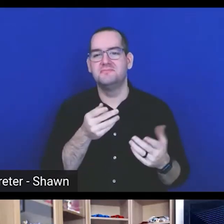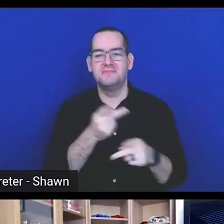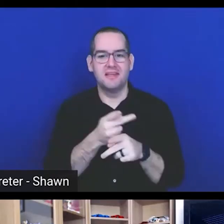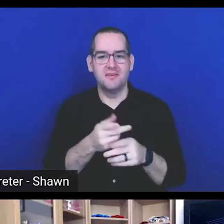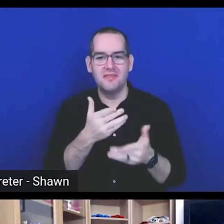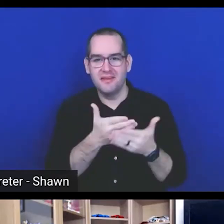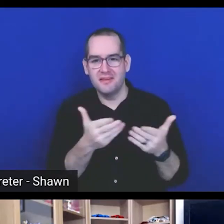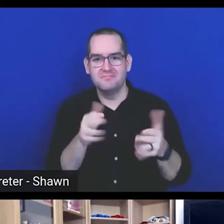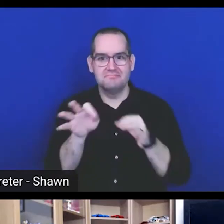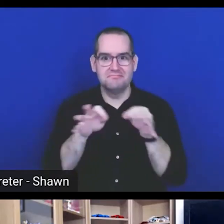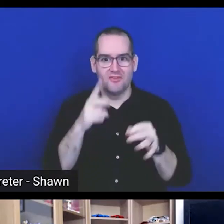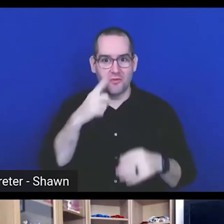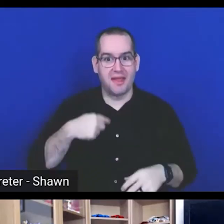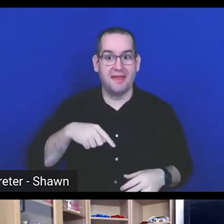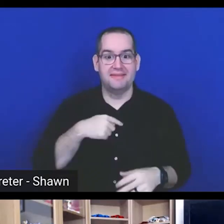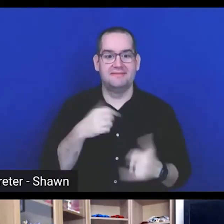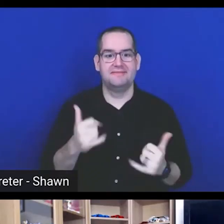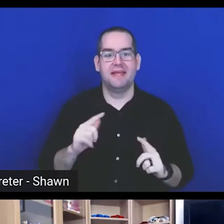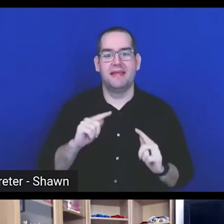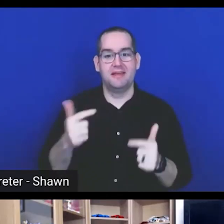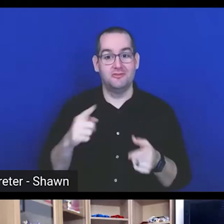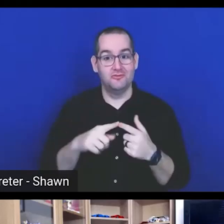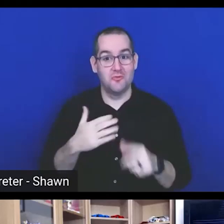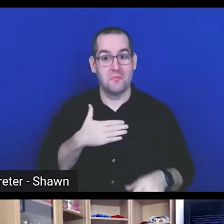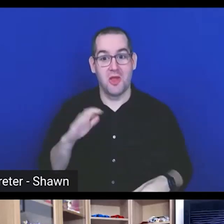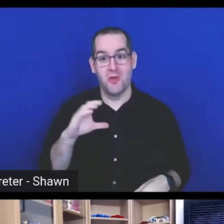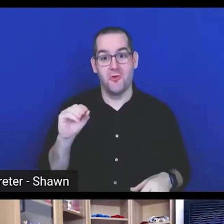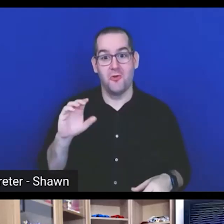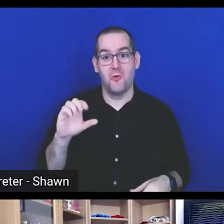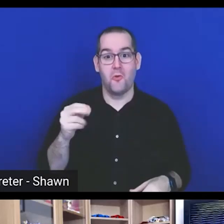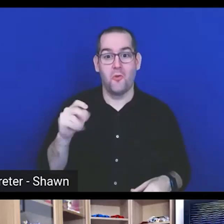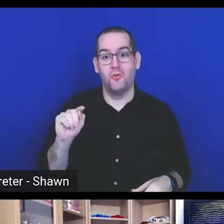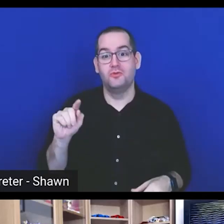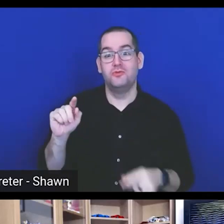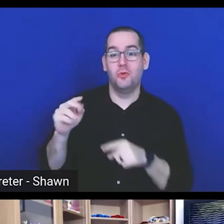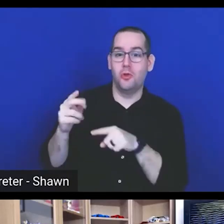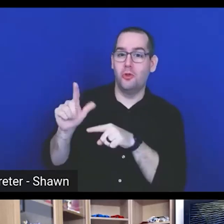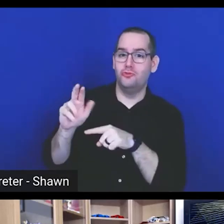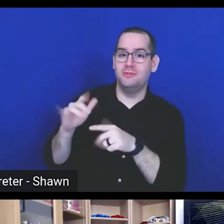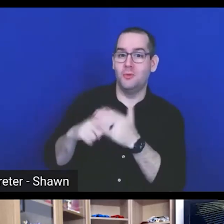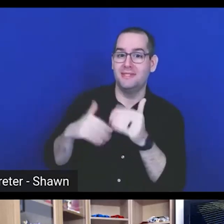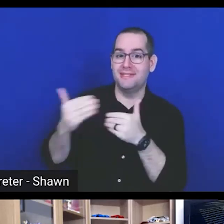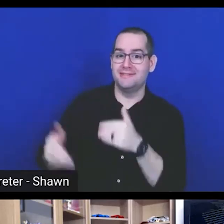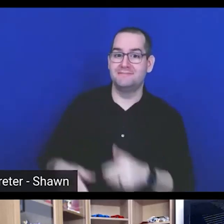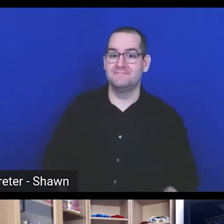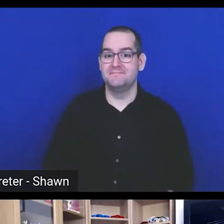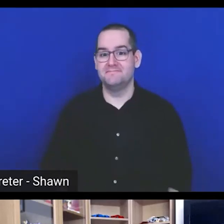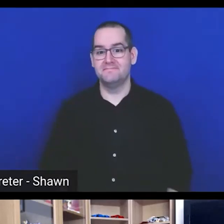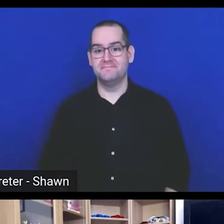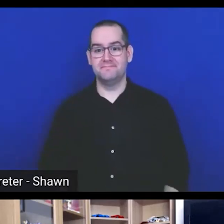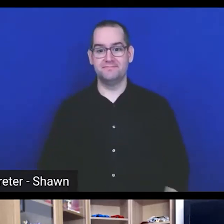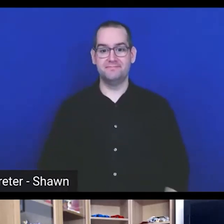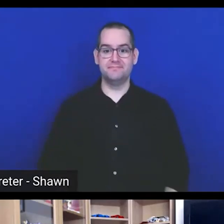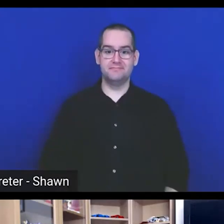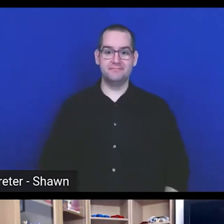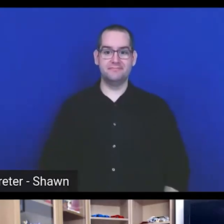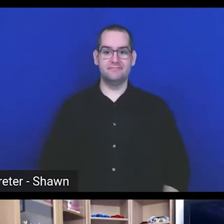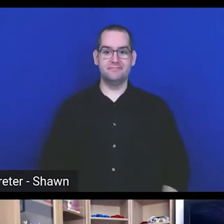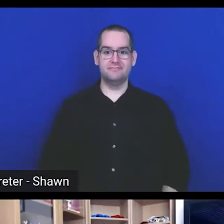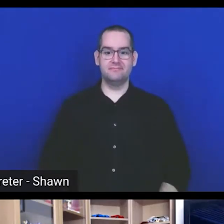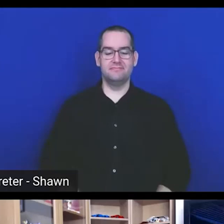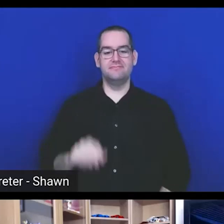So I'm going to hand over to my co-host, Lucy. Lucy, what do we have next? Yeah, thank you.